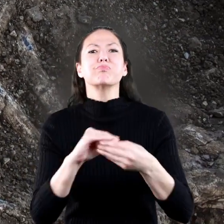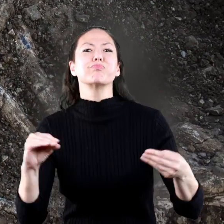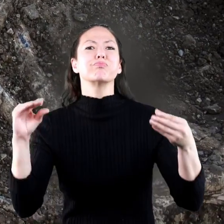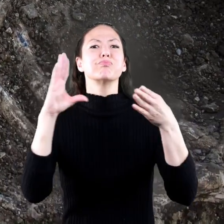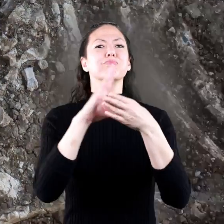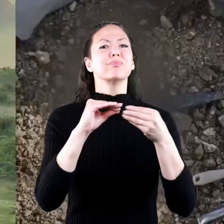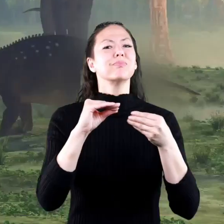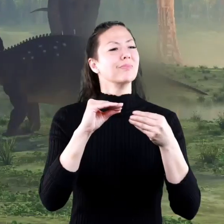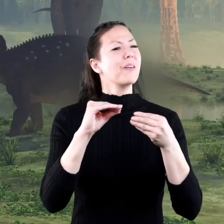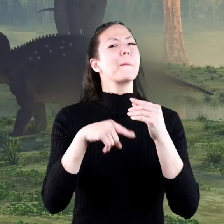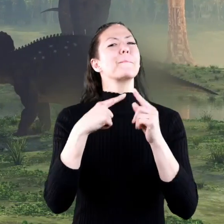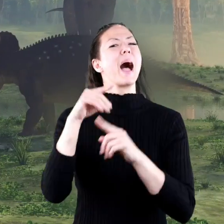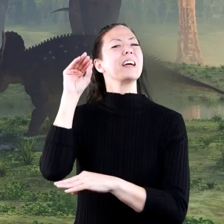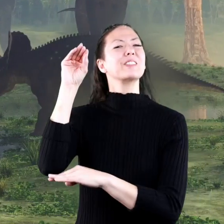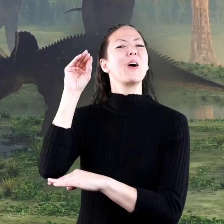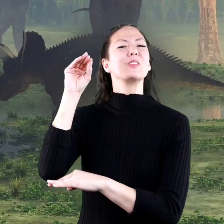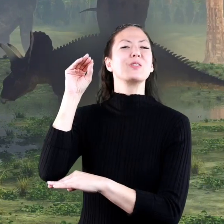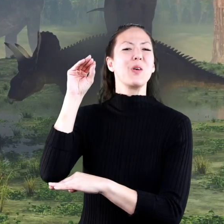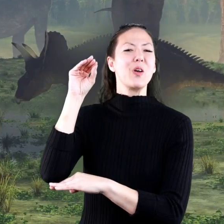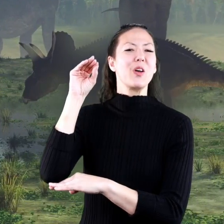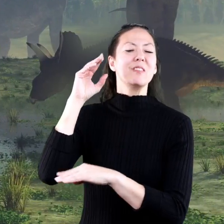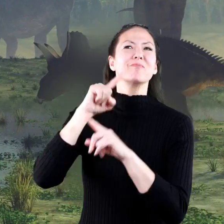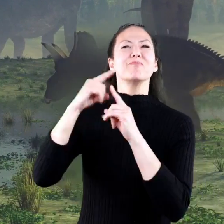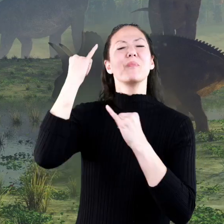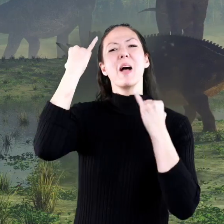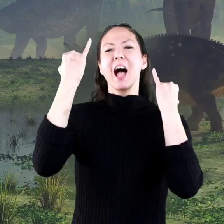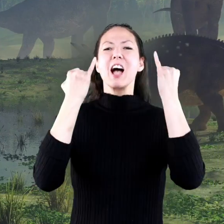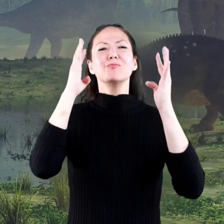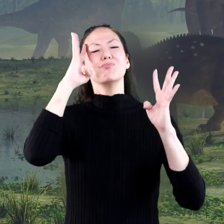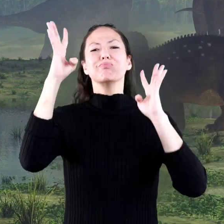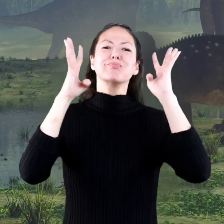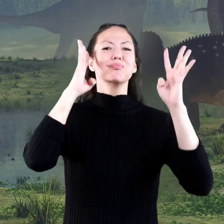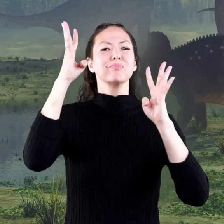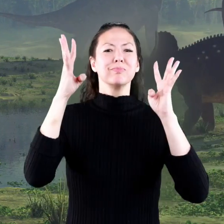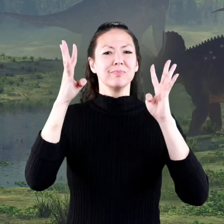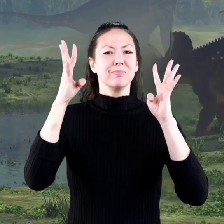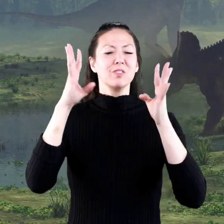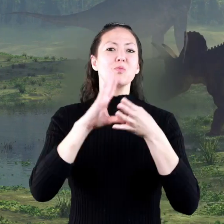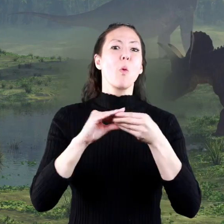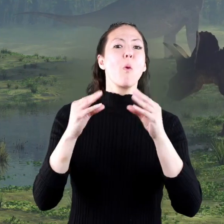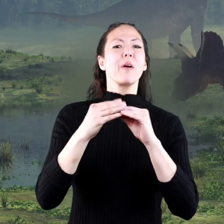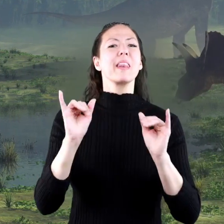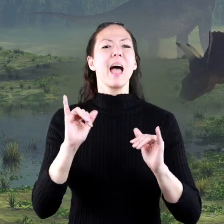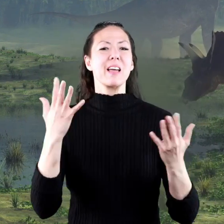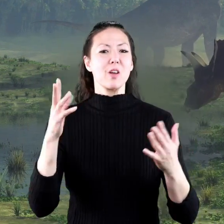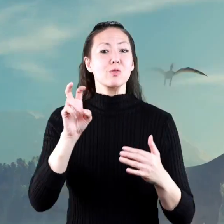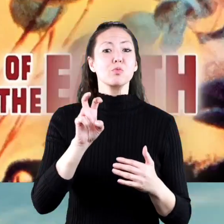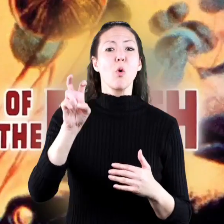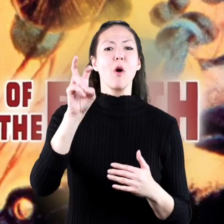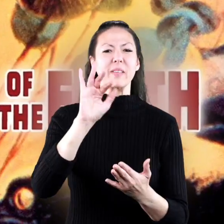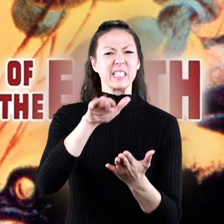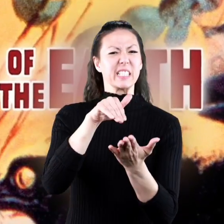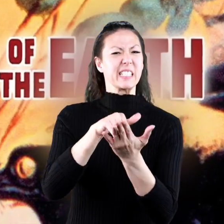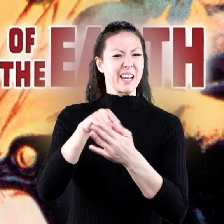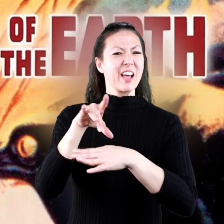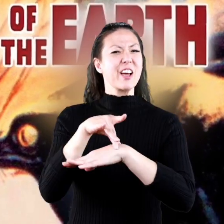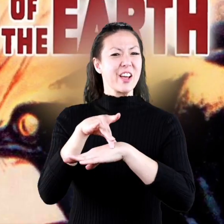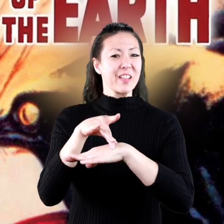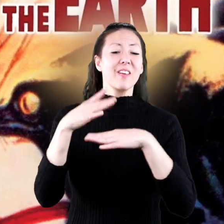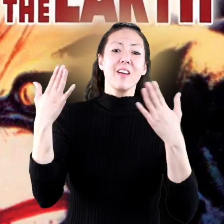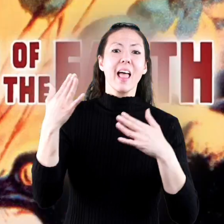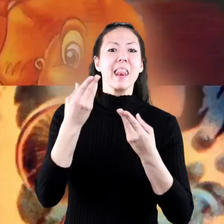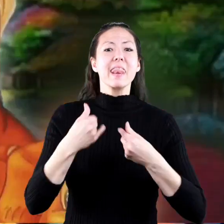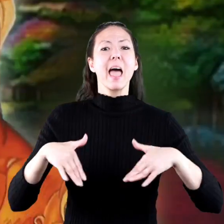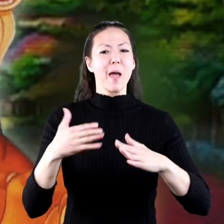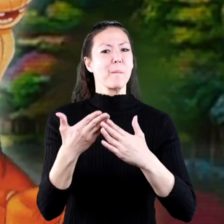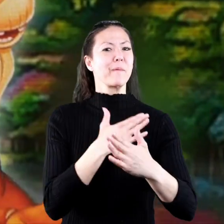of stories have been told about dinosaurs many stories come from imagination stories like journey to the center of